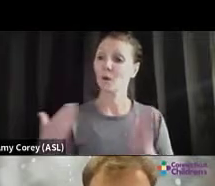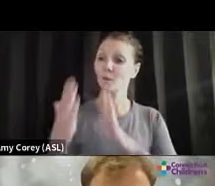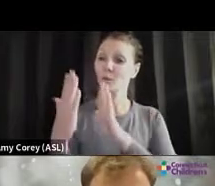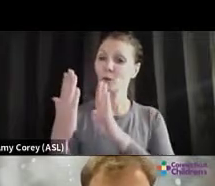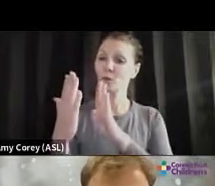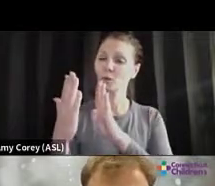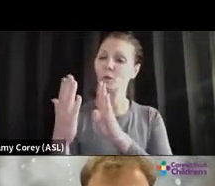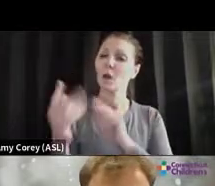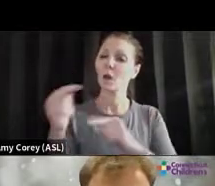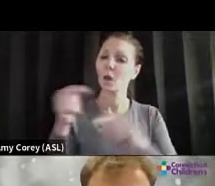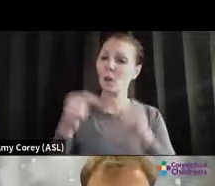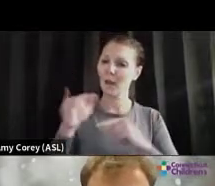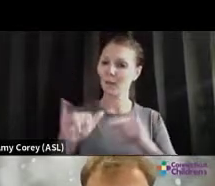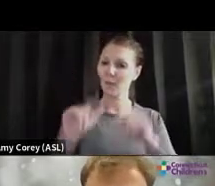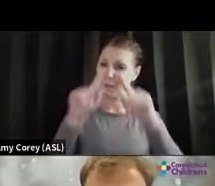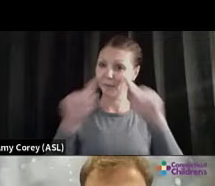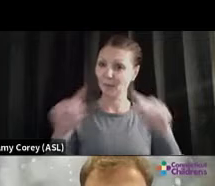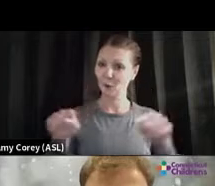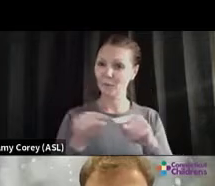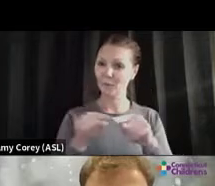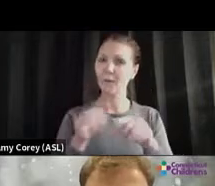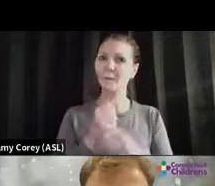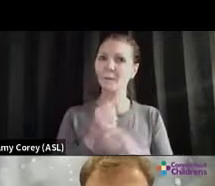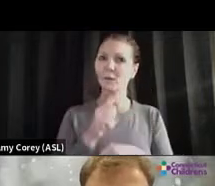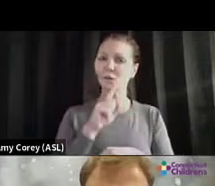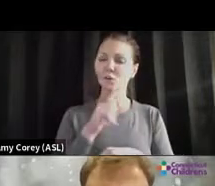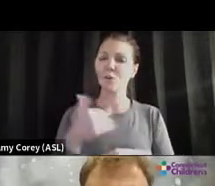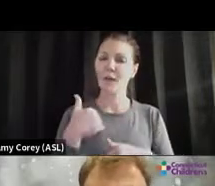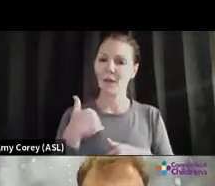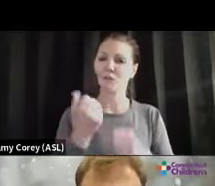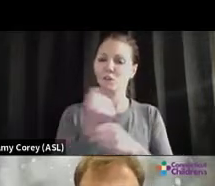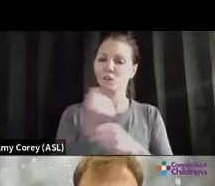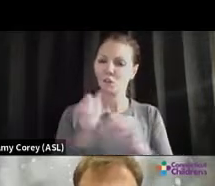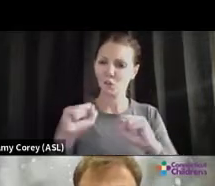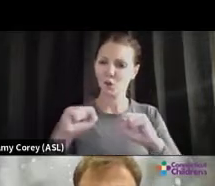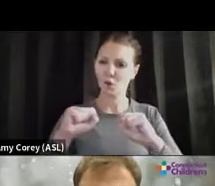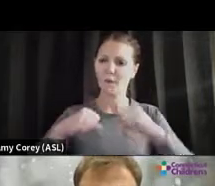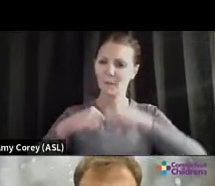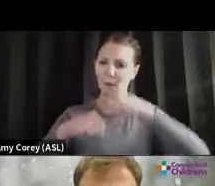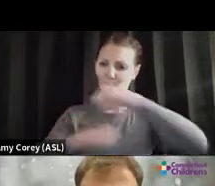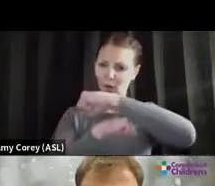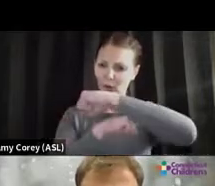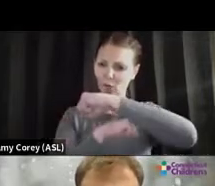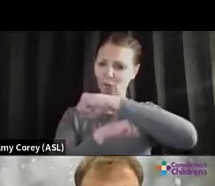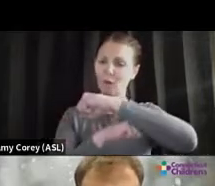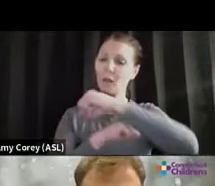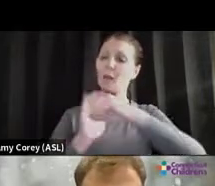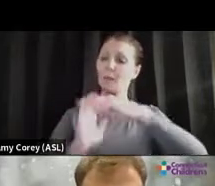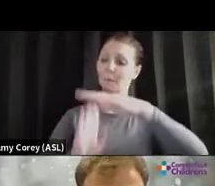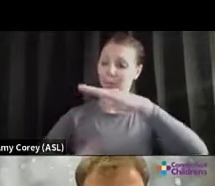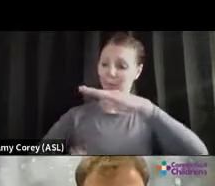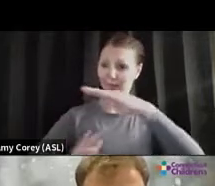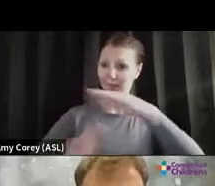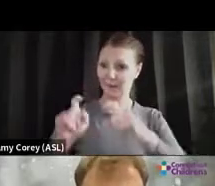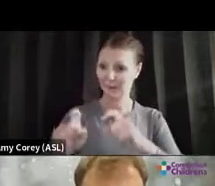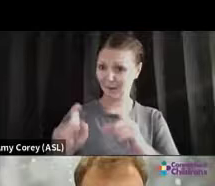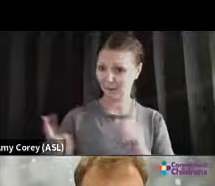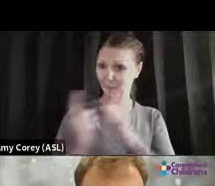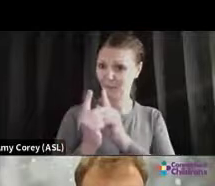that pyramid and making sure we've got a secure base with those basic needs being met. And then we can work our way back up to feeling safe and secure.